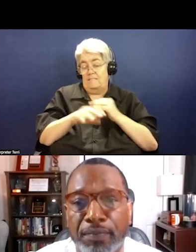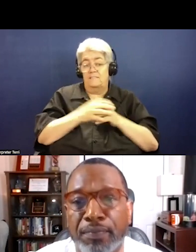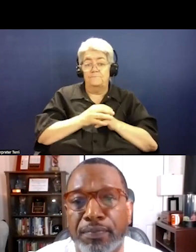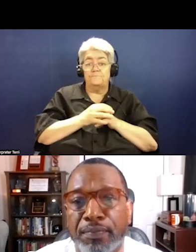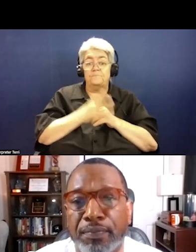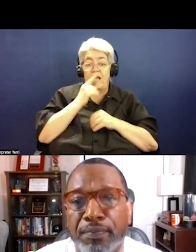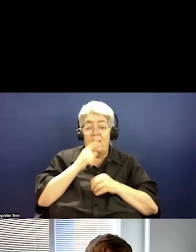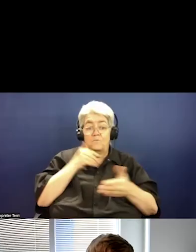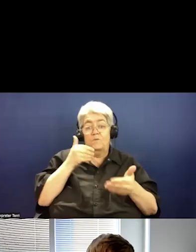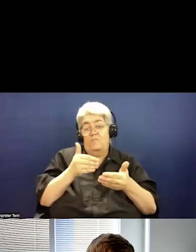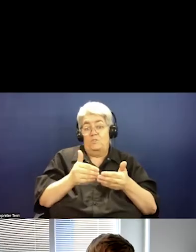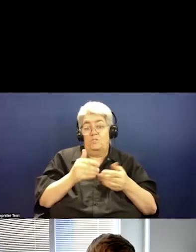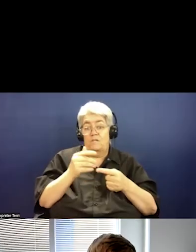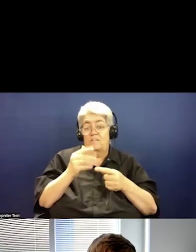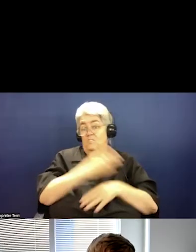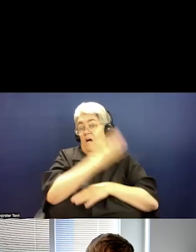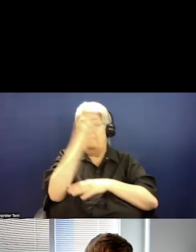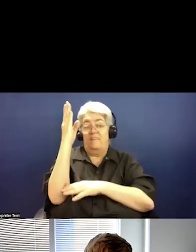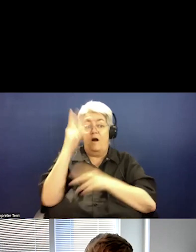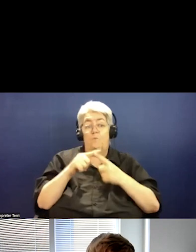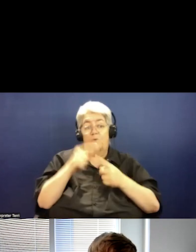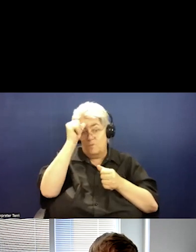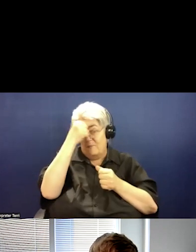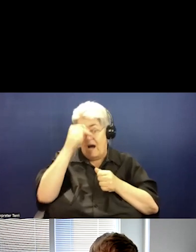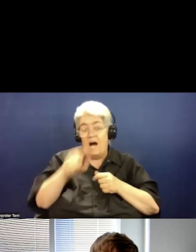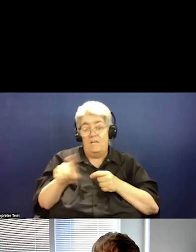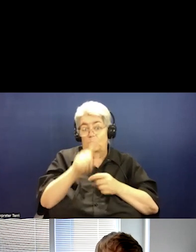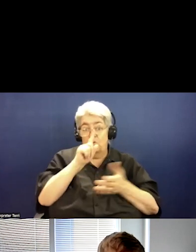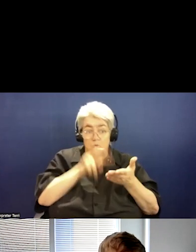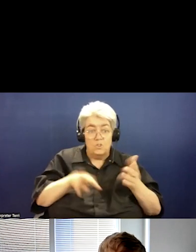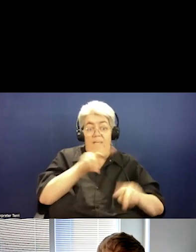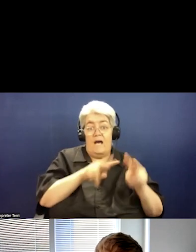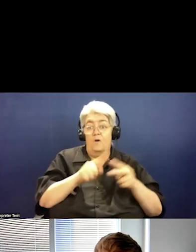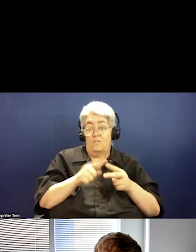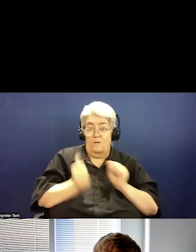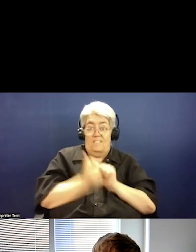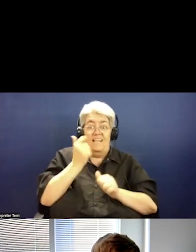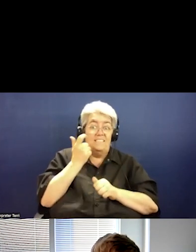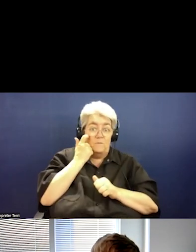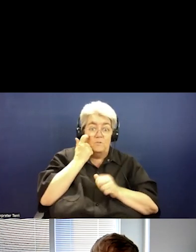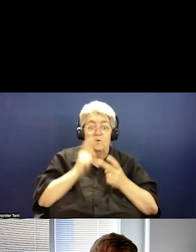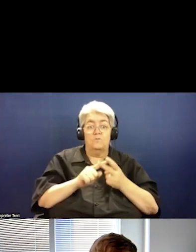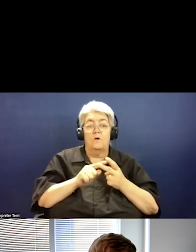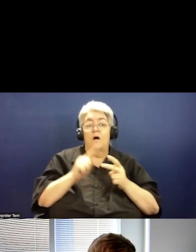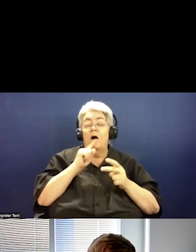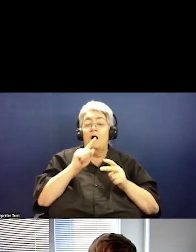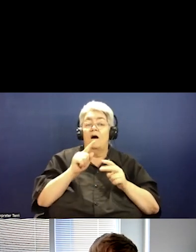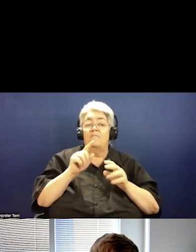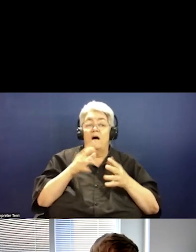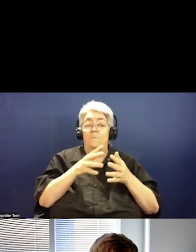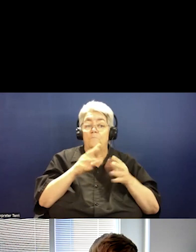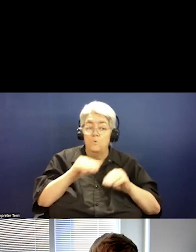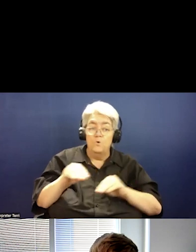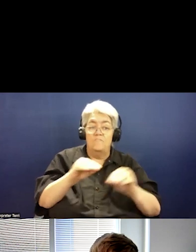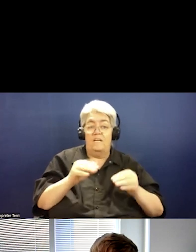As we reach the top of the hour, just want to remind folks to check out the latest episodes of Moving America's Soul on Suicide. Episode